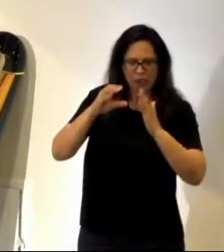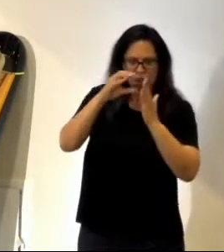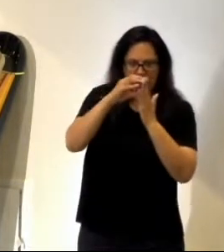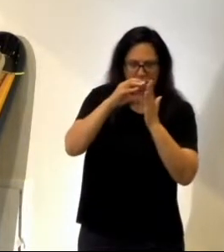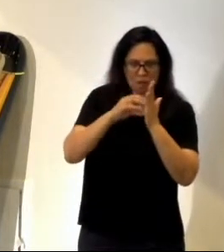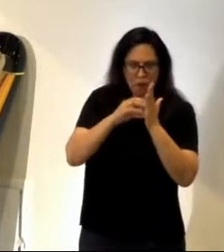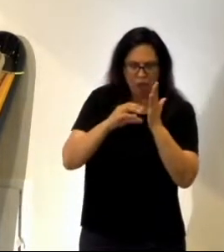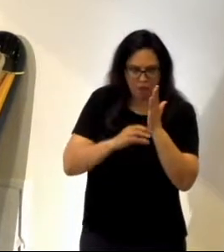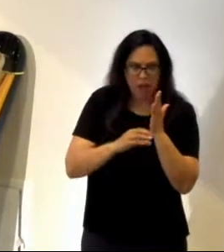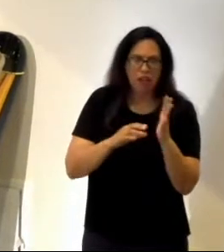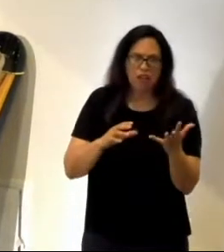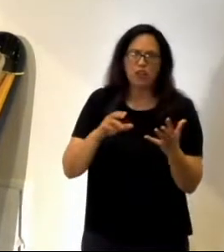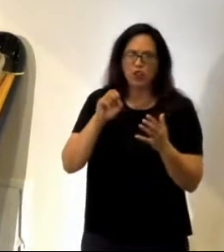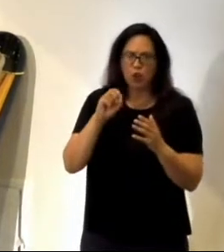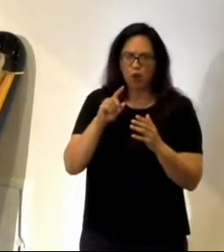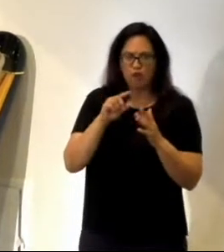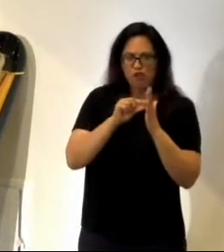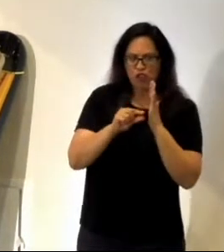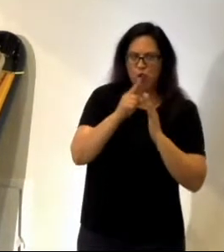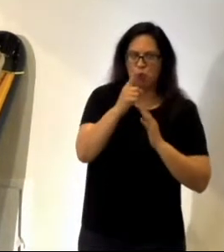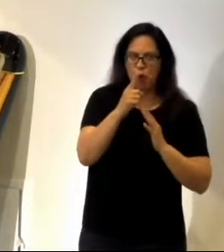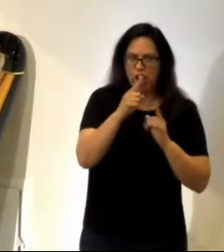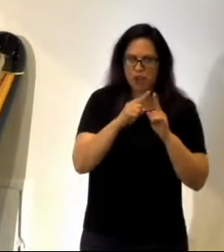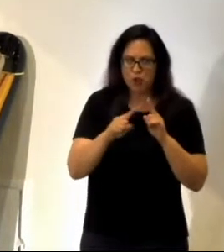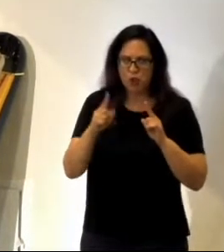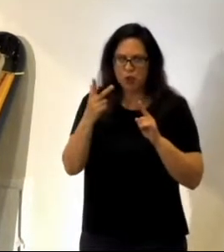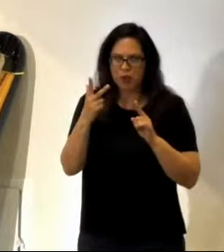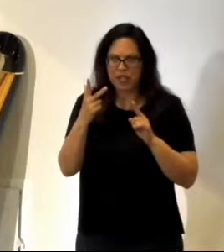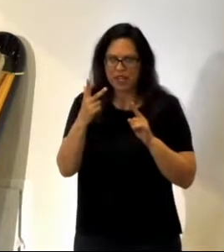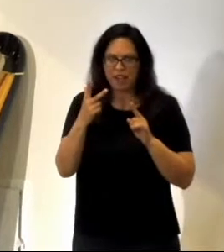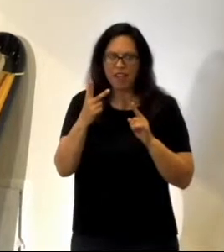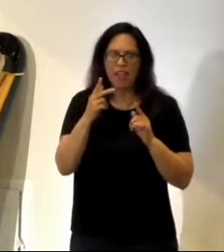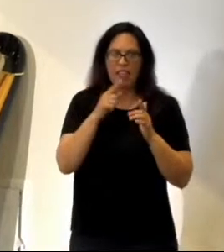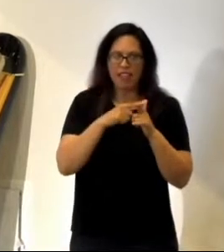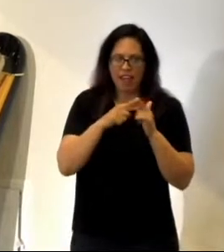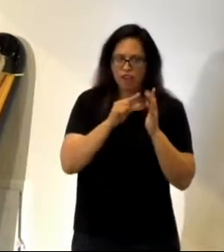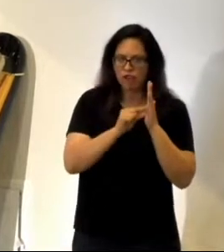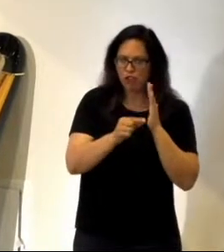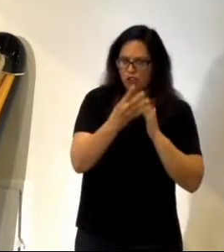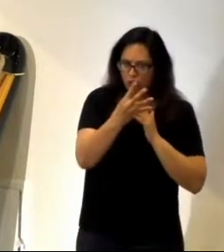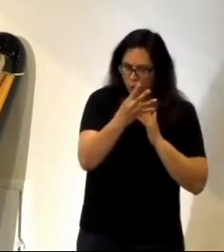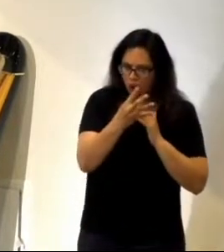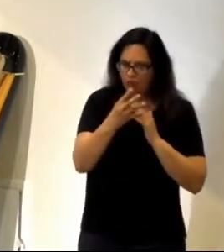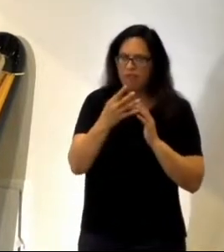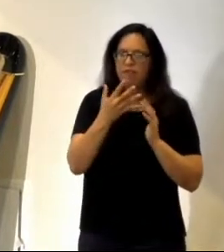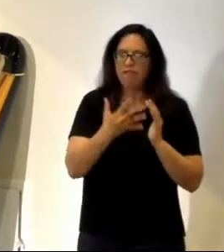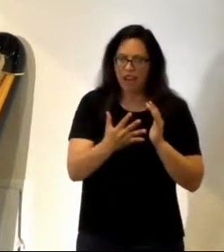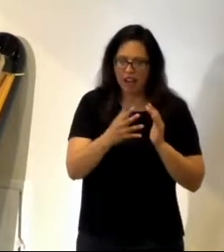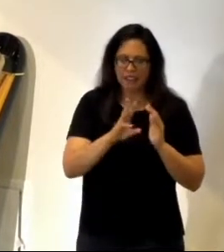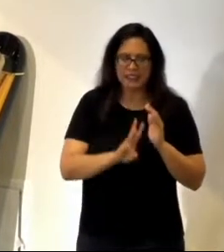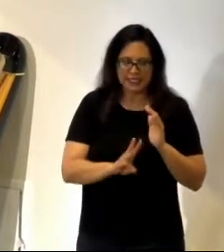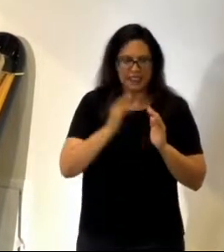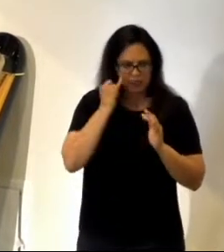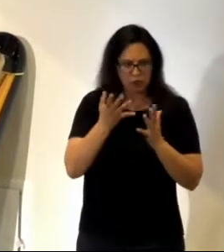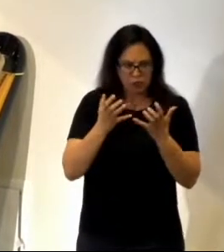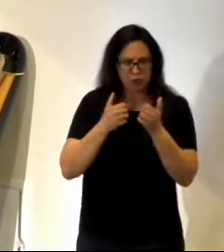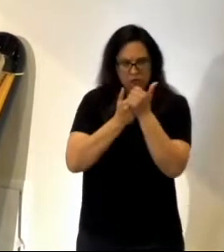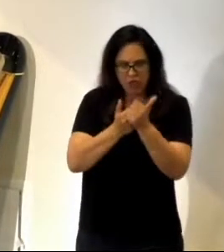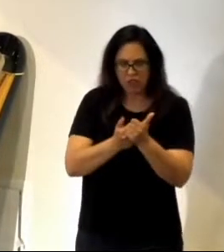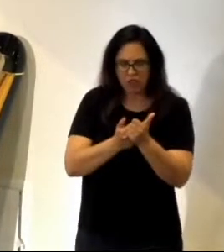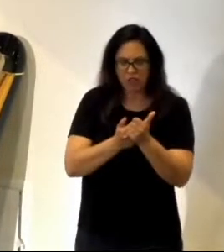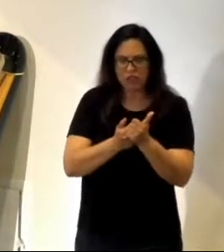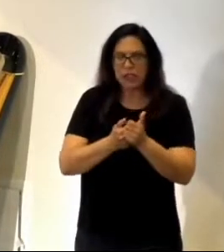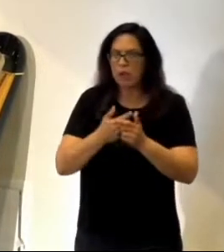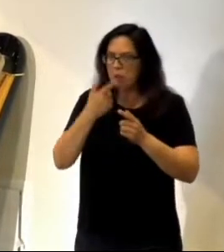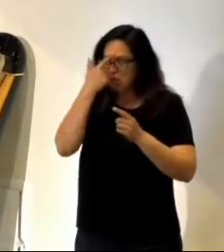1 to 3 is one section, and then verse 4, and then verse 5, and then verse 6 if you want to follow along. And since we're going